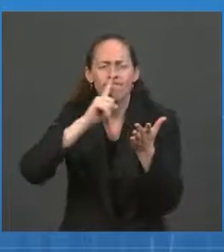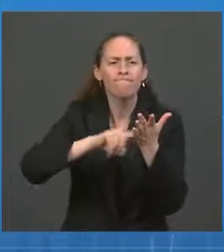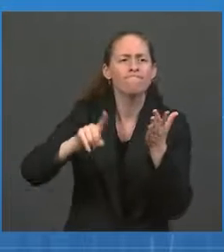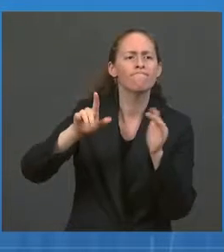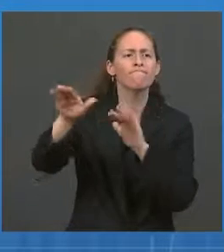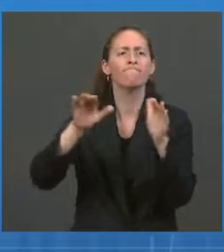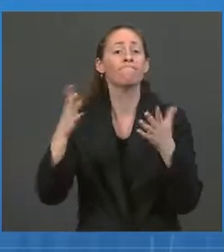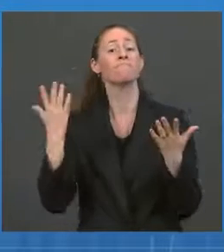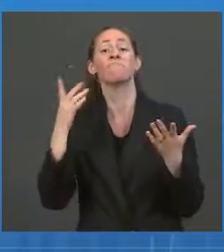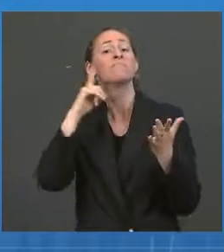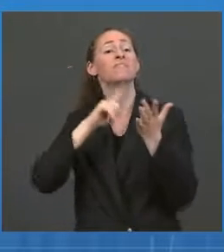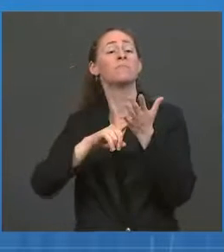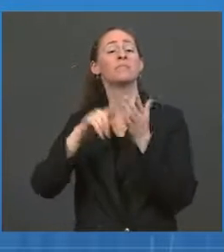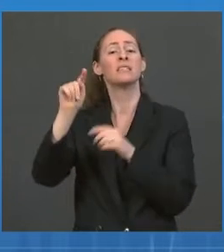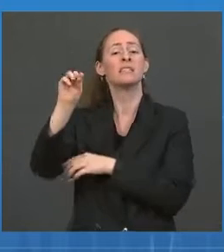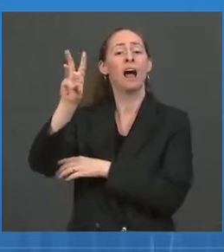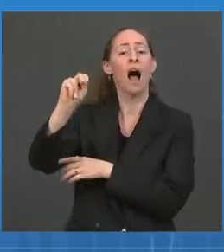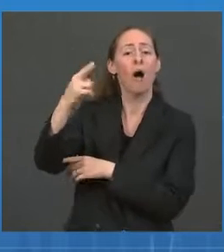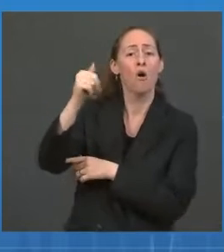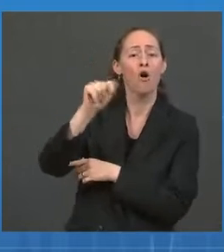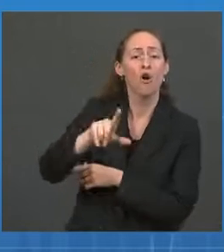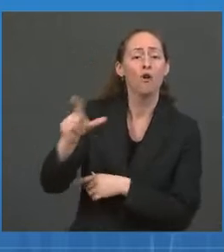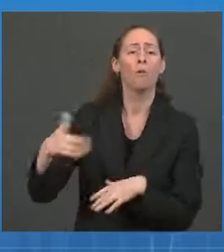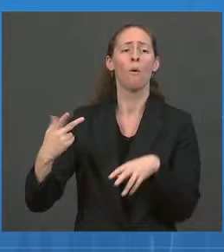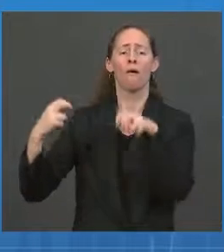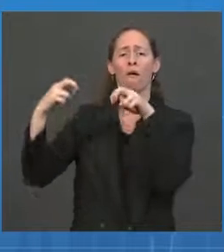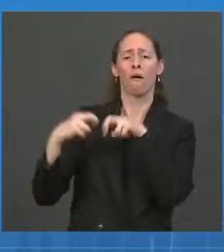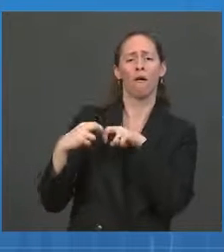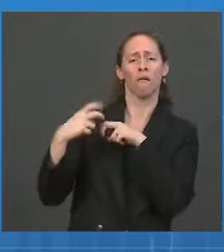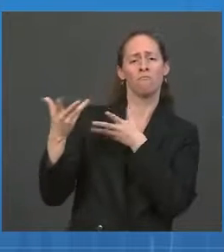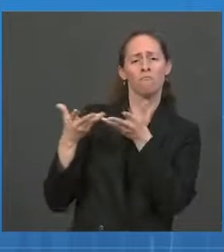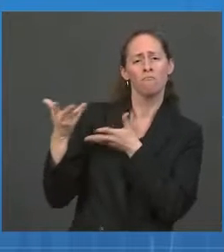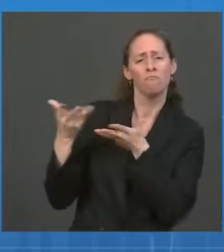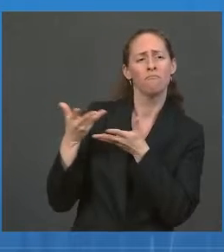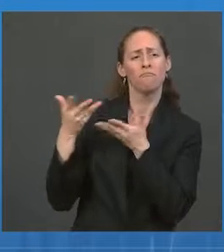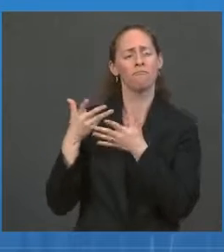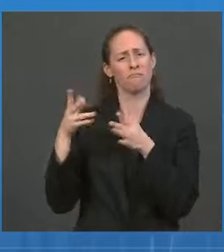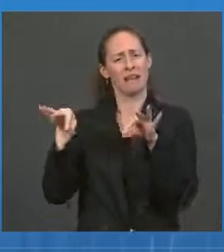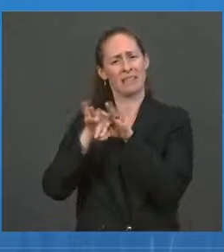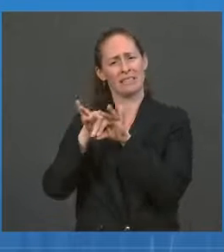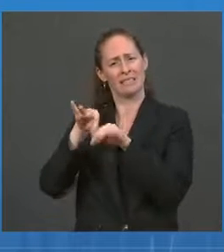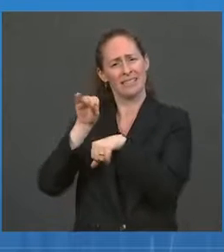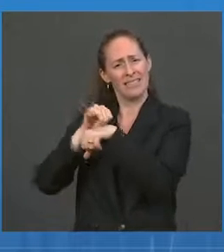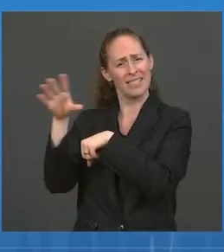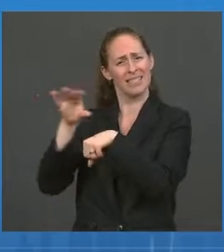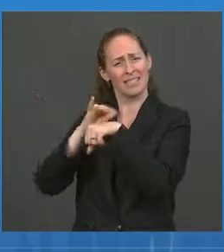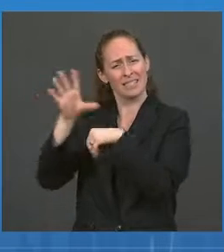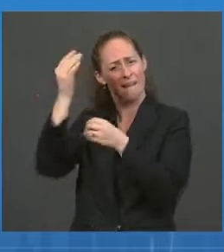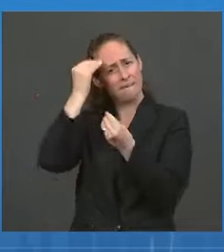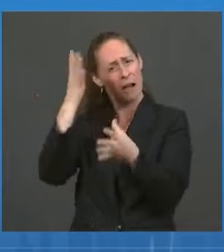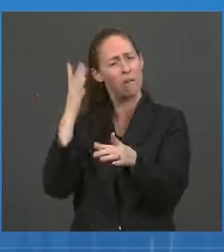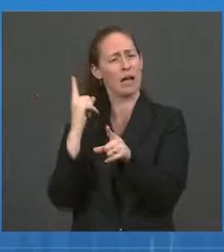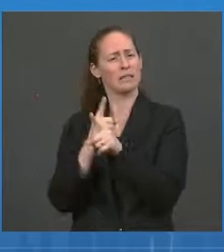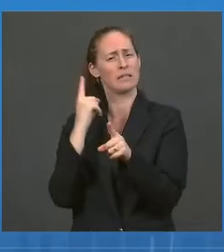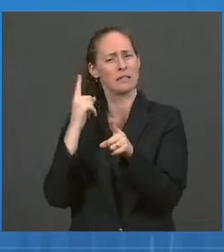conversations that we know are critical to getting people the information they need about vaccines. Last week, I had the chance to speak one-on-one